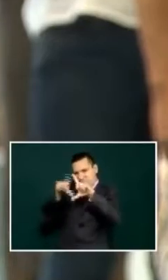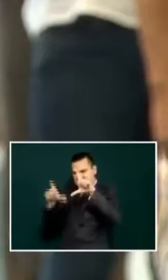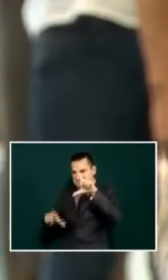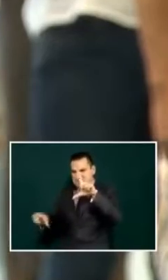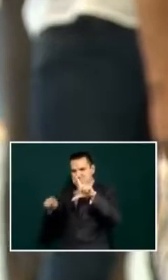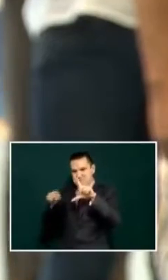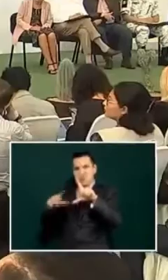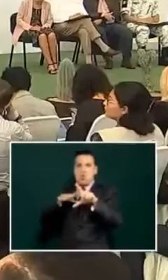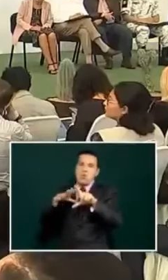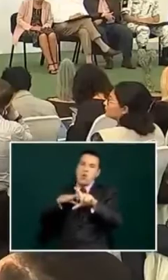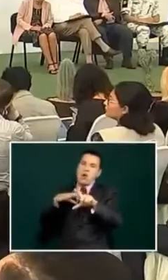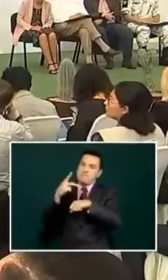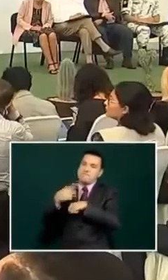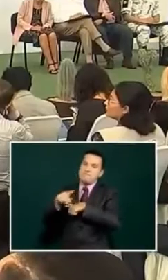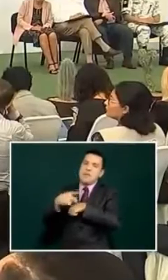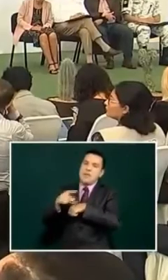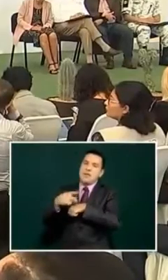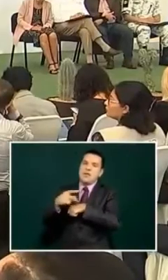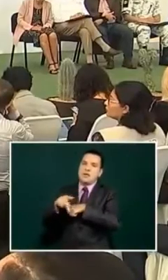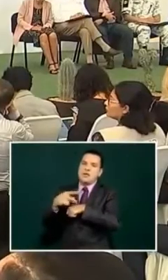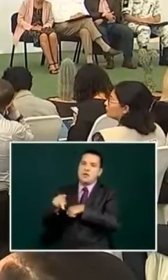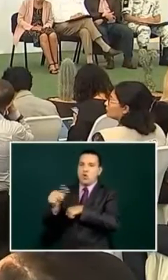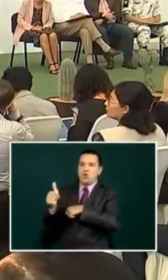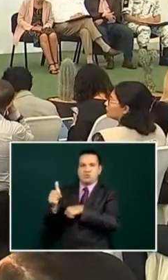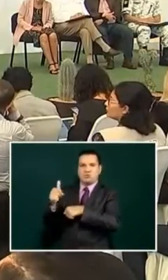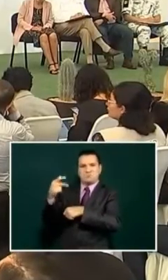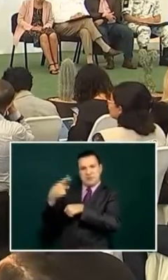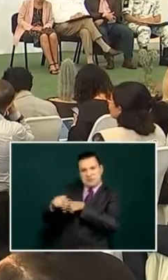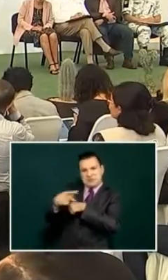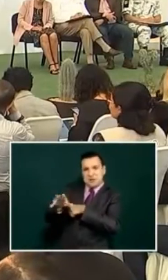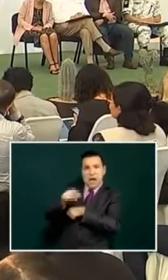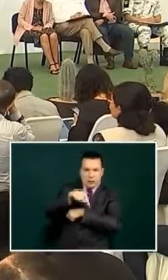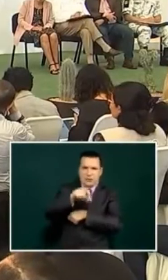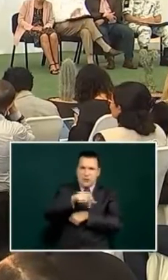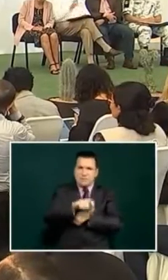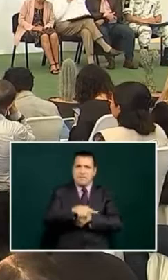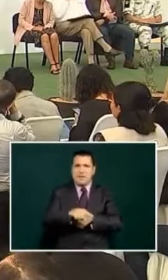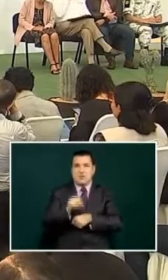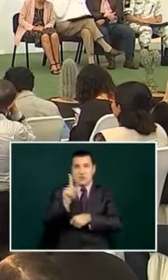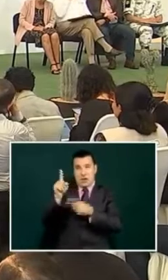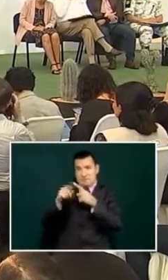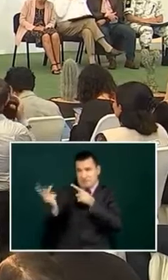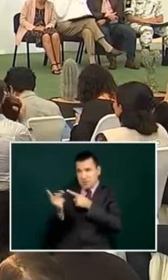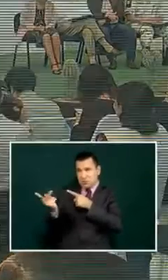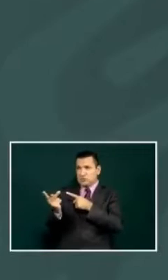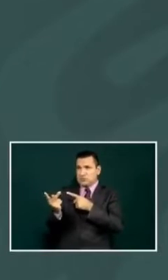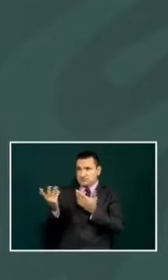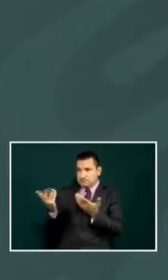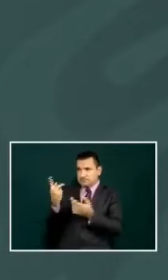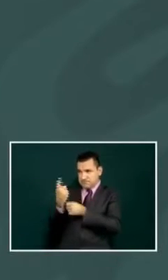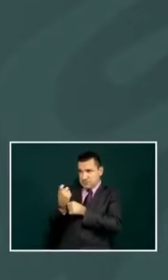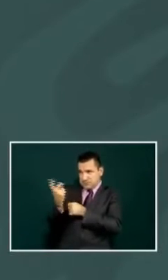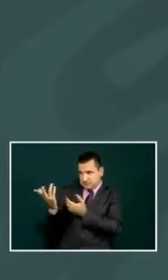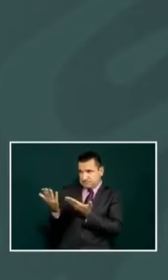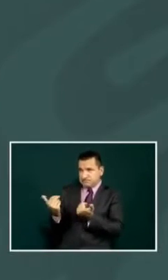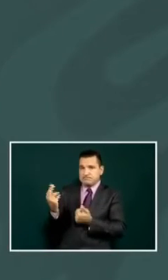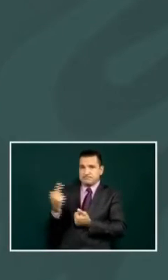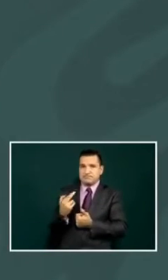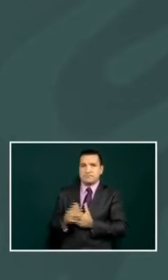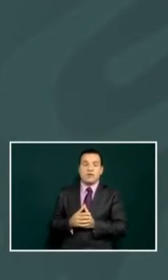that's my first question and then i want to ask another one no we are not hiding anything